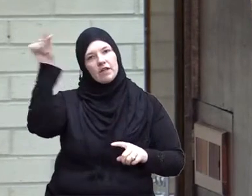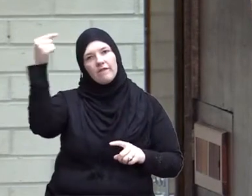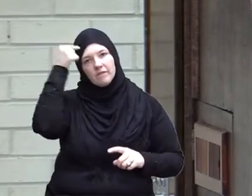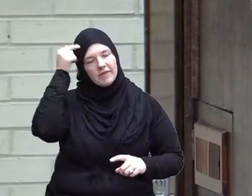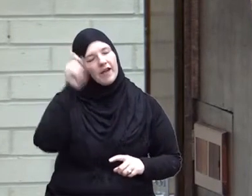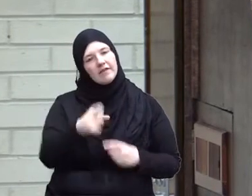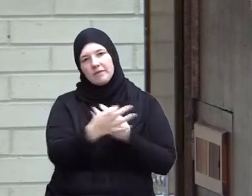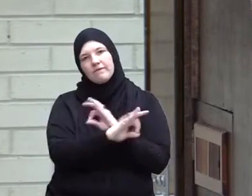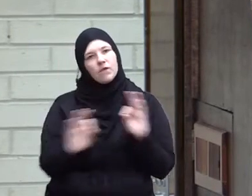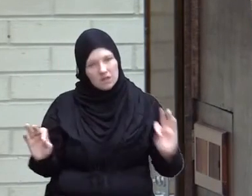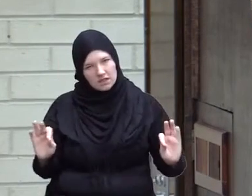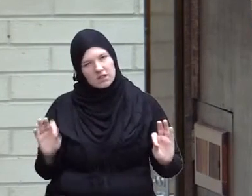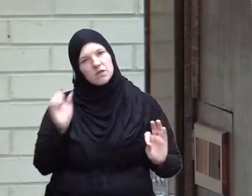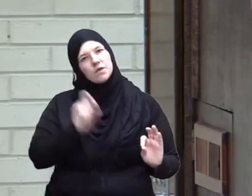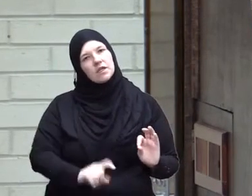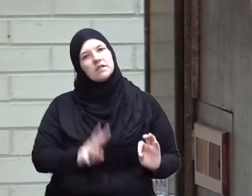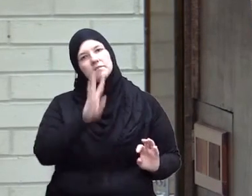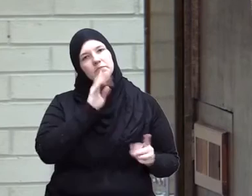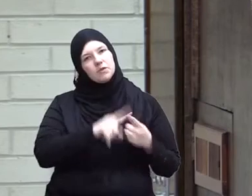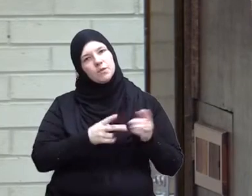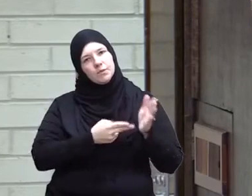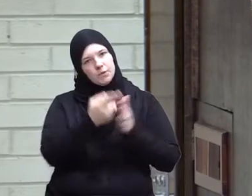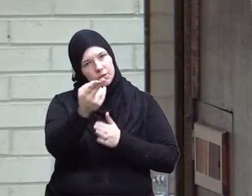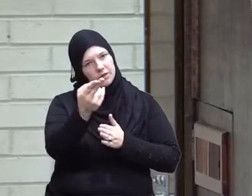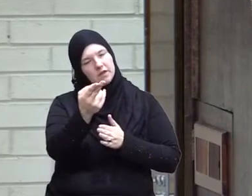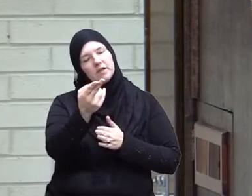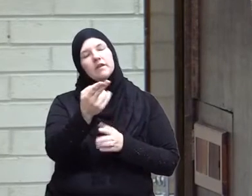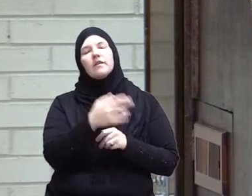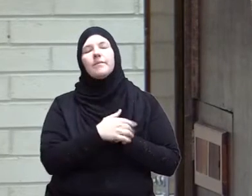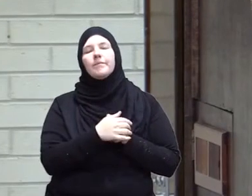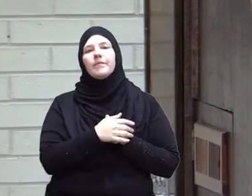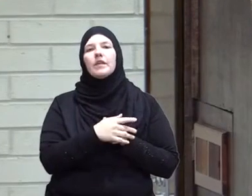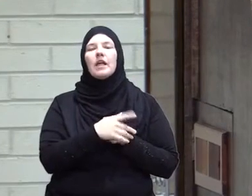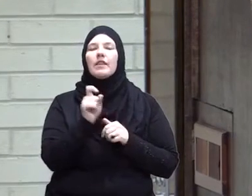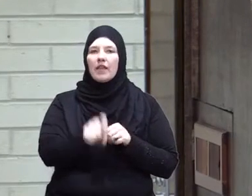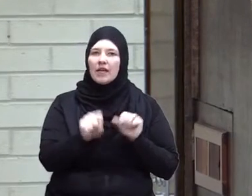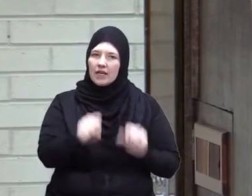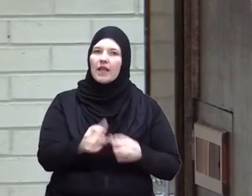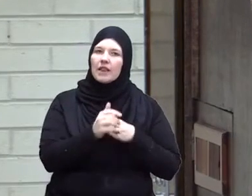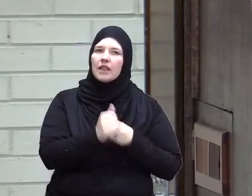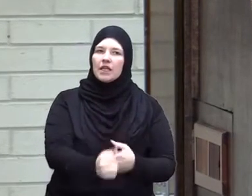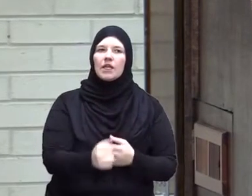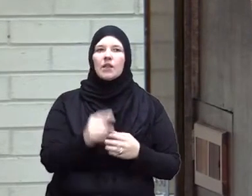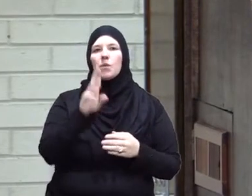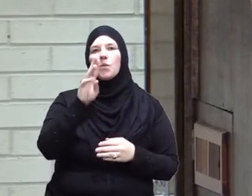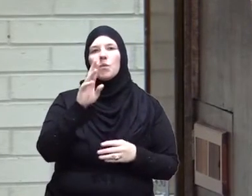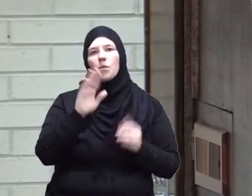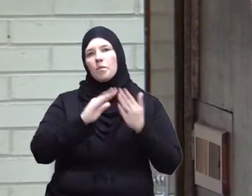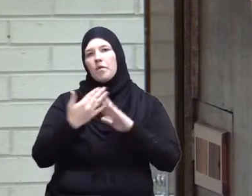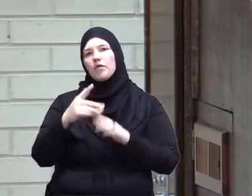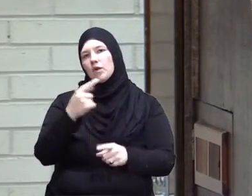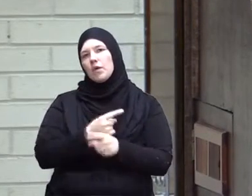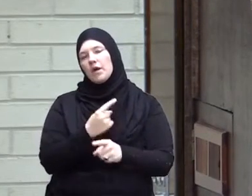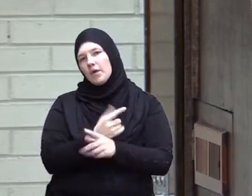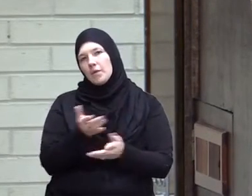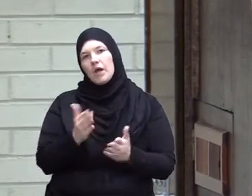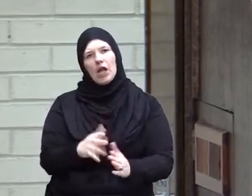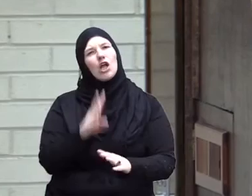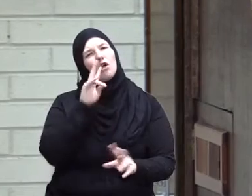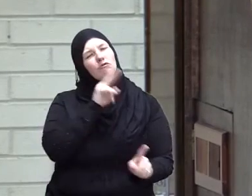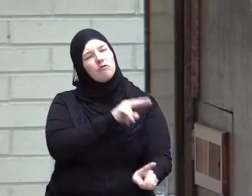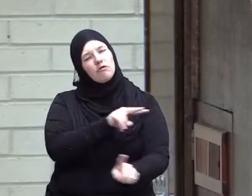free so that they speak truth to power and they are able to lead the ummah you look at the major battles